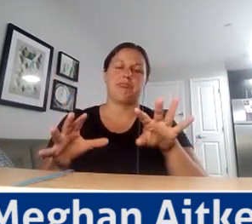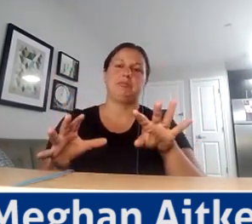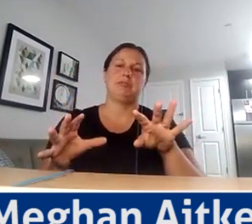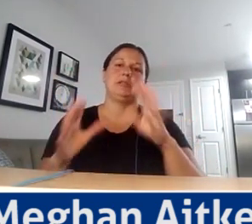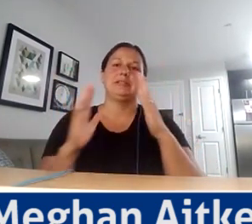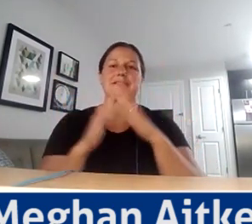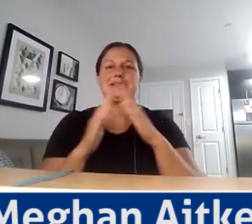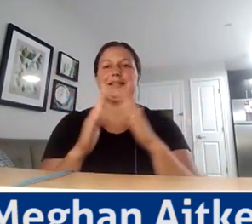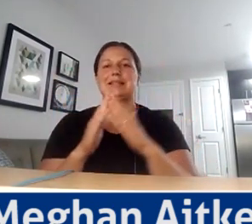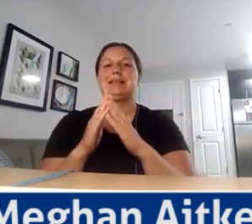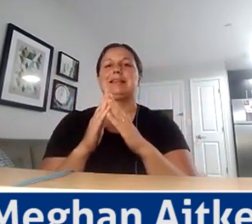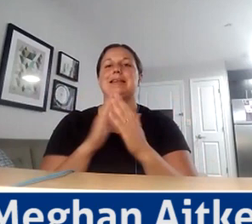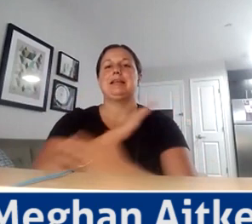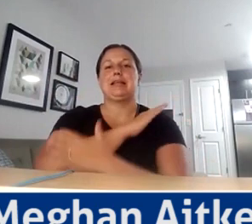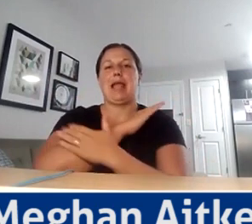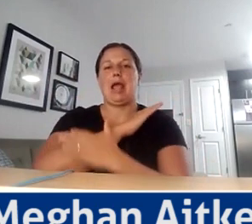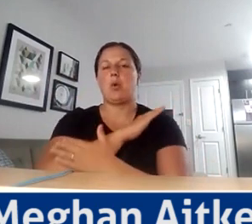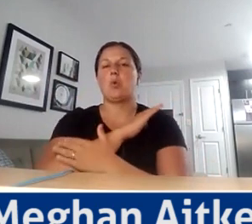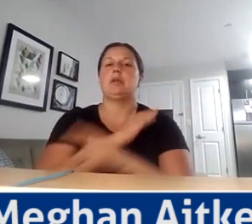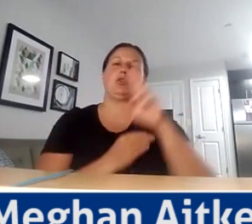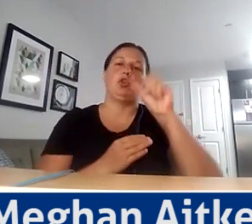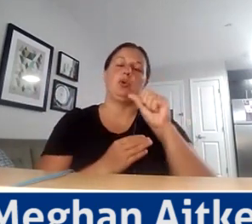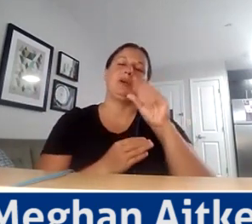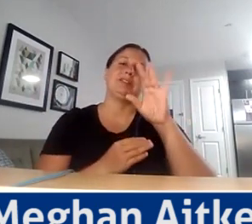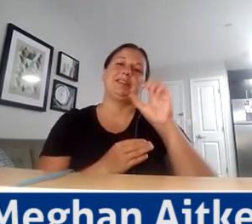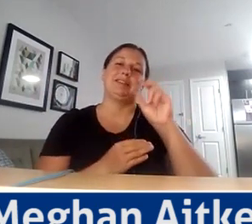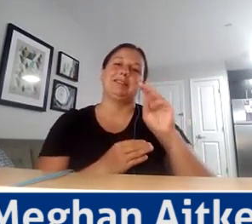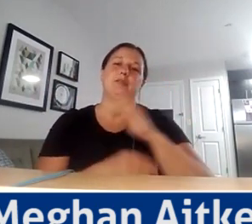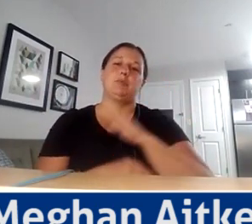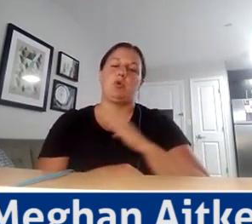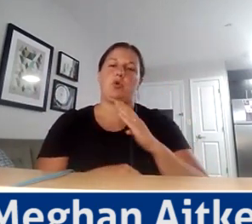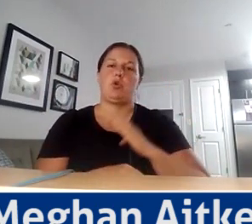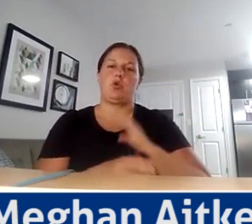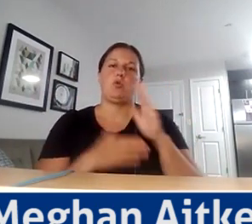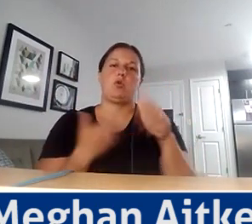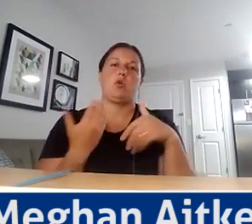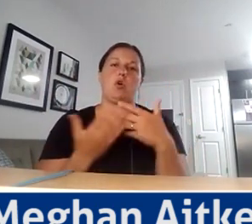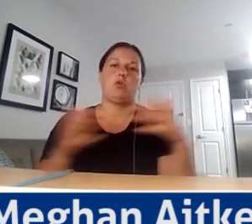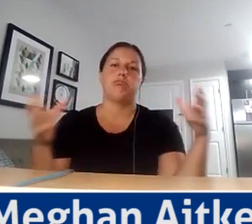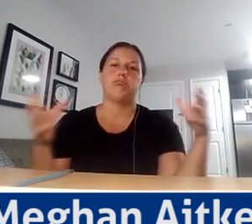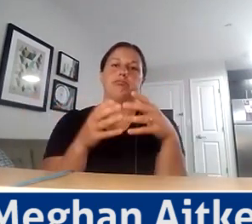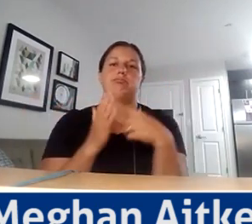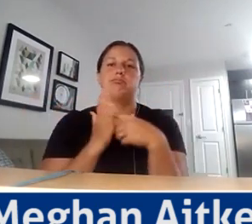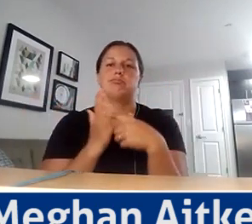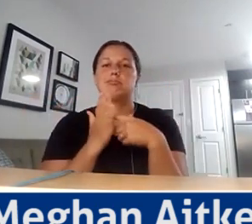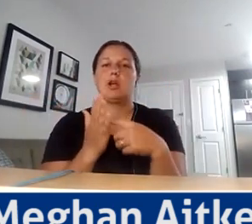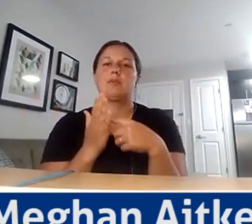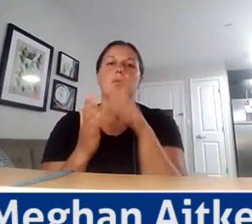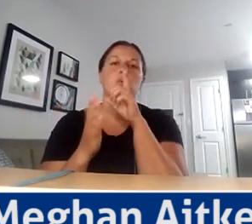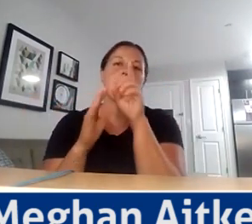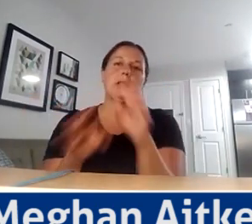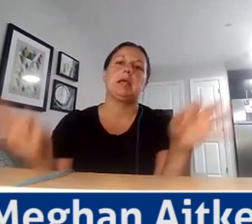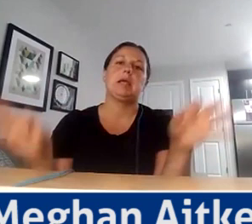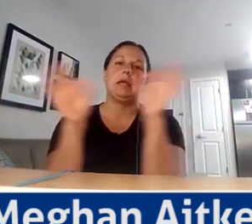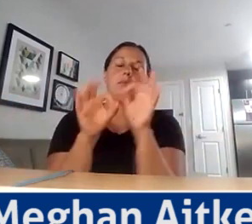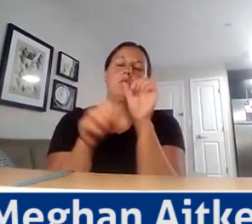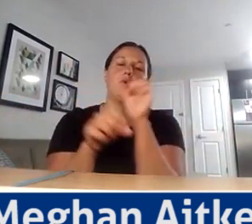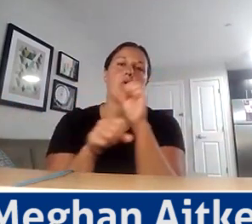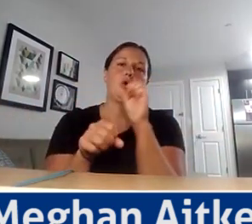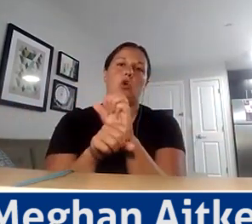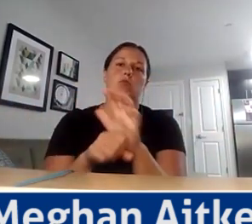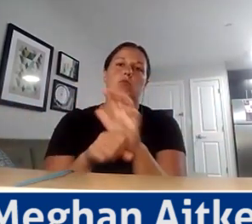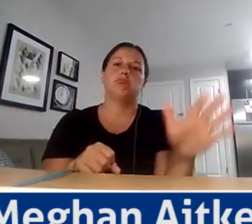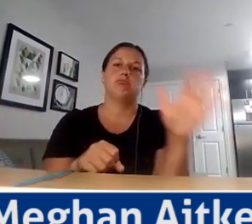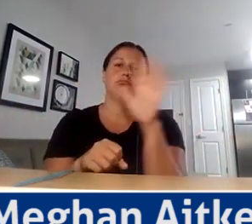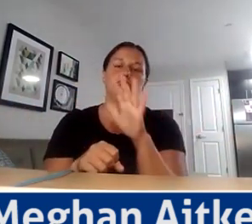U.S. Census Bureau, and the Complete Counts Committee. So make sure you take a look at that. Really, really important work that's happening here in the region,